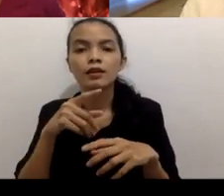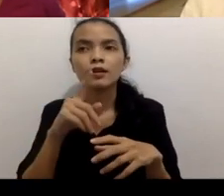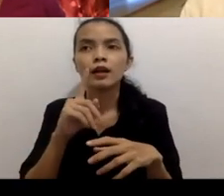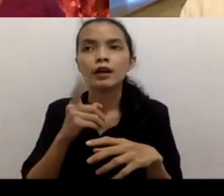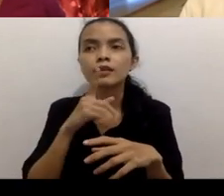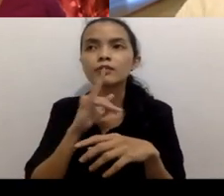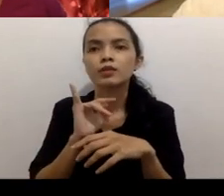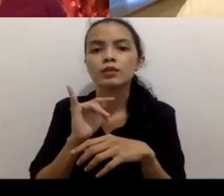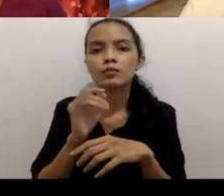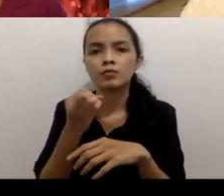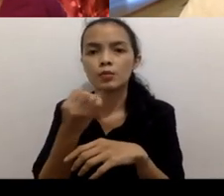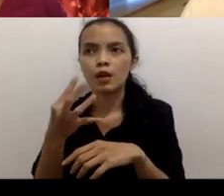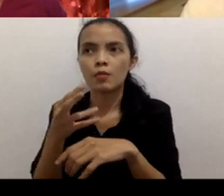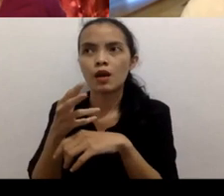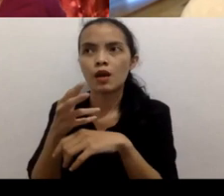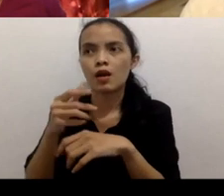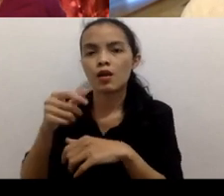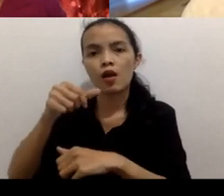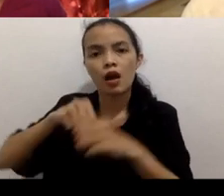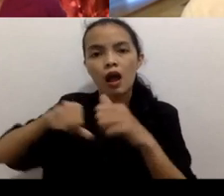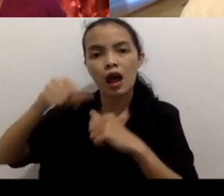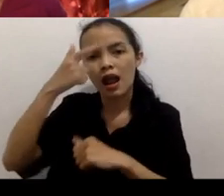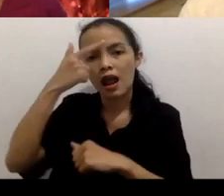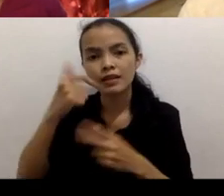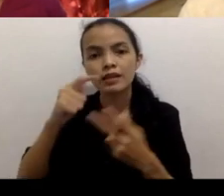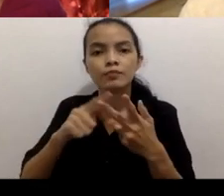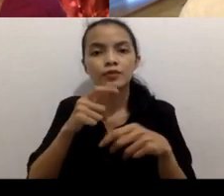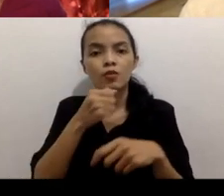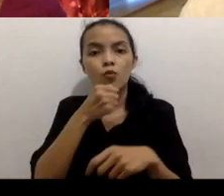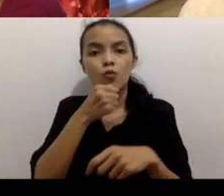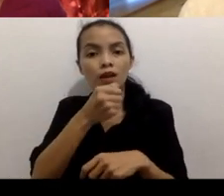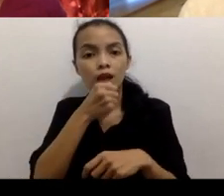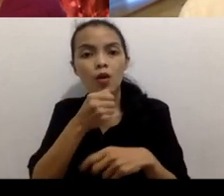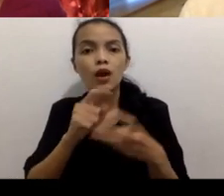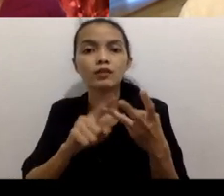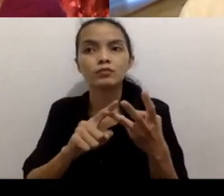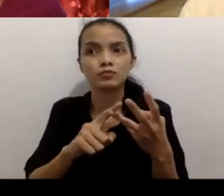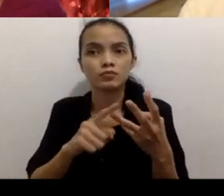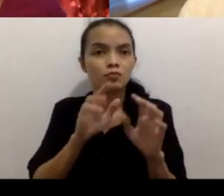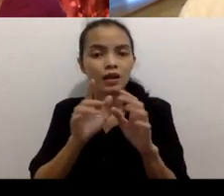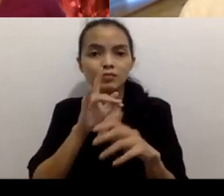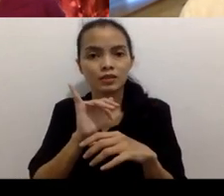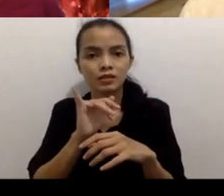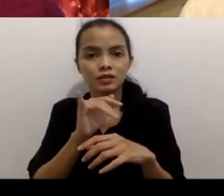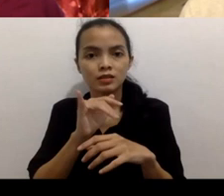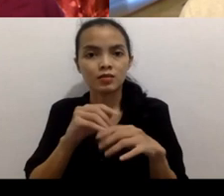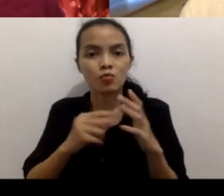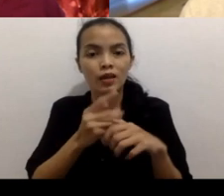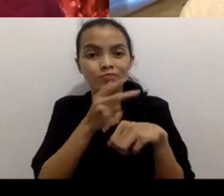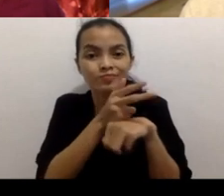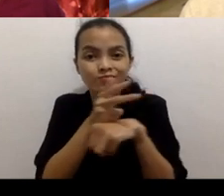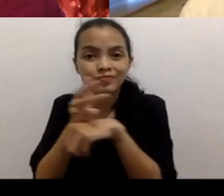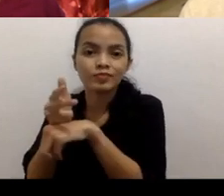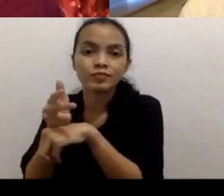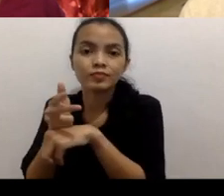reporter some are residents some are medical doctors tracking them through this outbreak and also like I mentioned earlier I